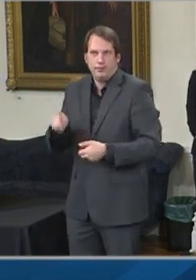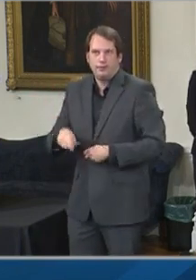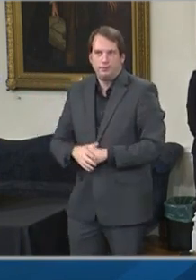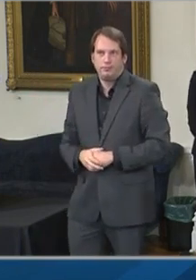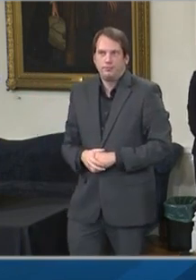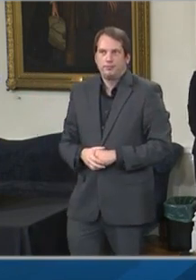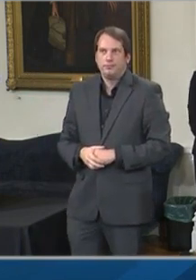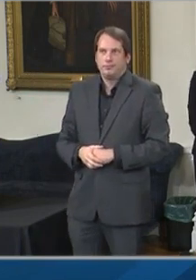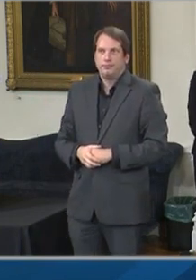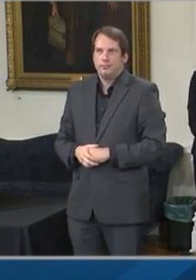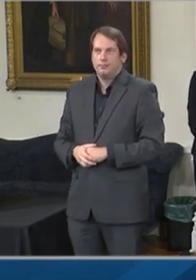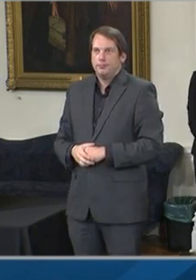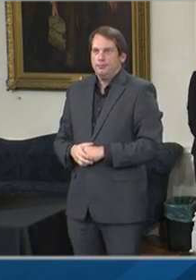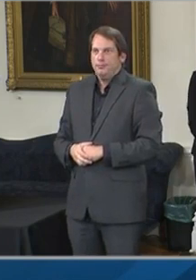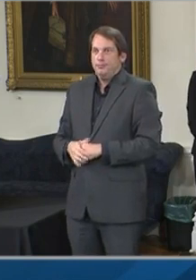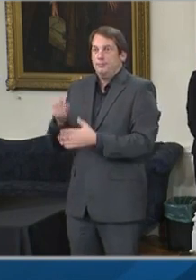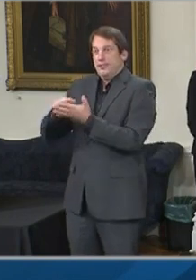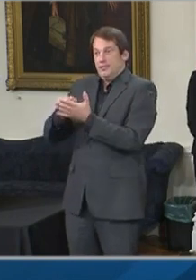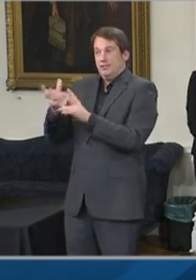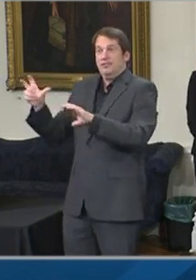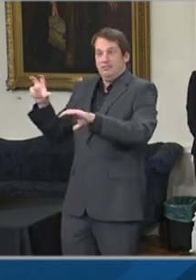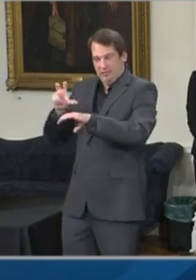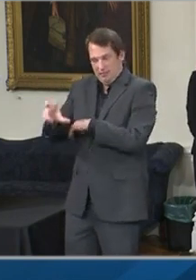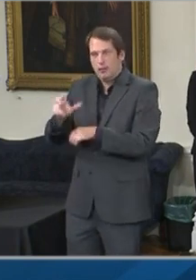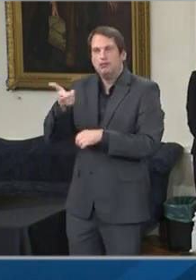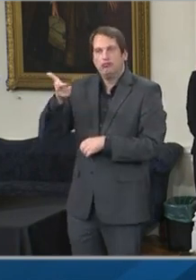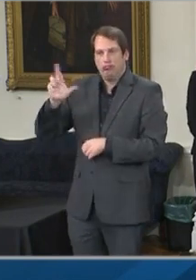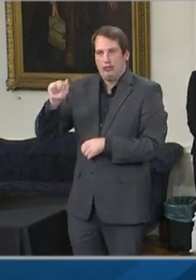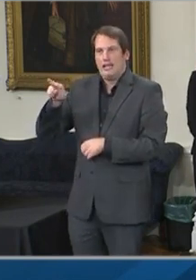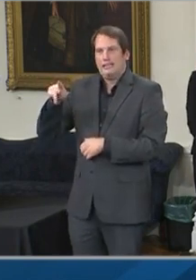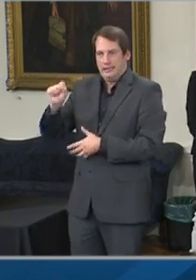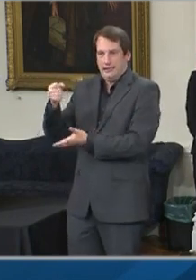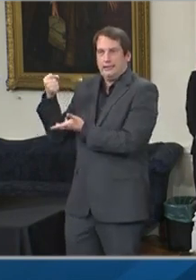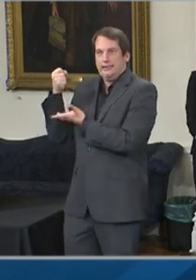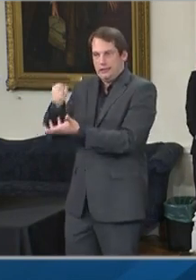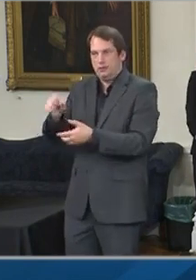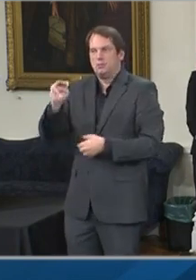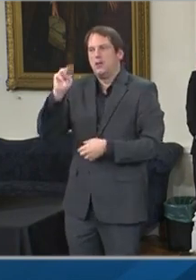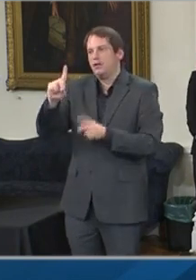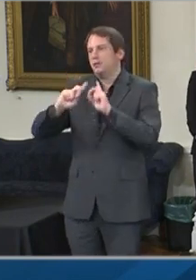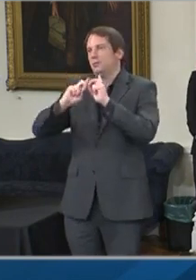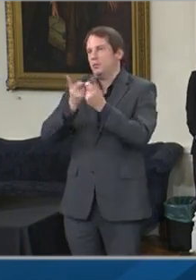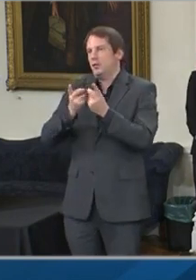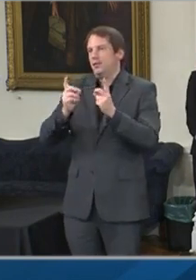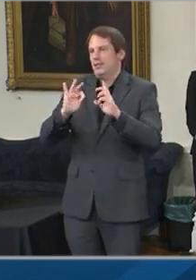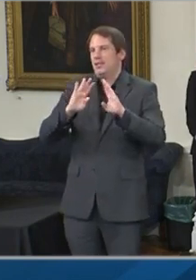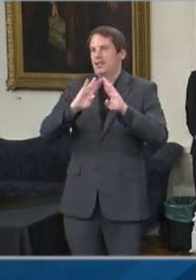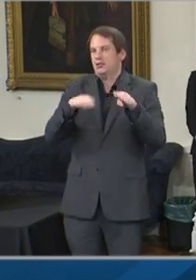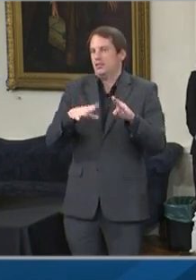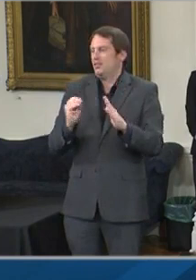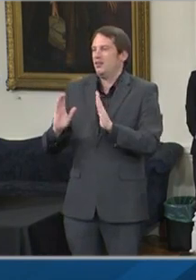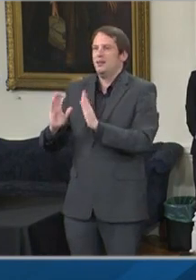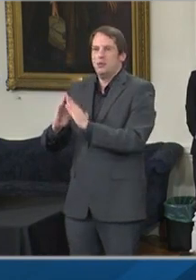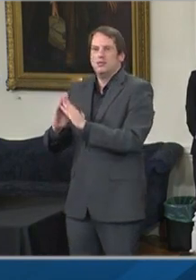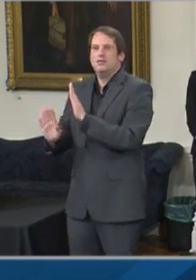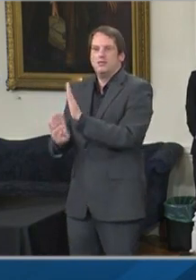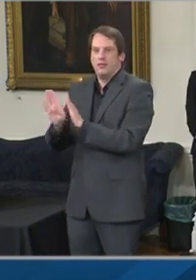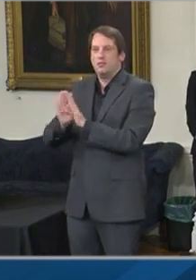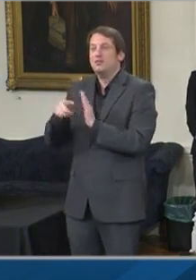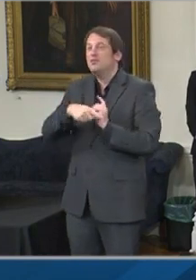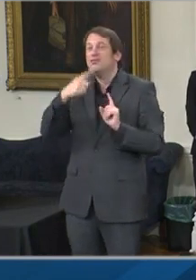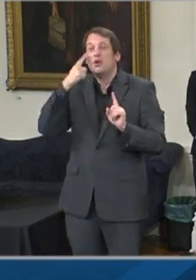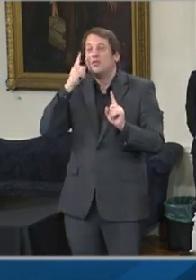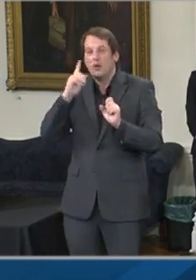dollars for grants through the Maryland Department of Housing and Community Development to assist other hard-hit businesses